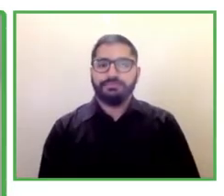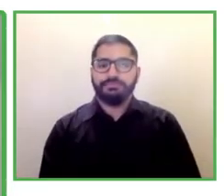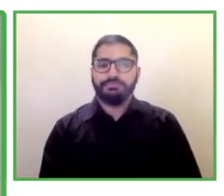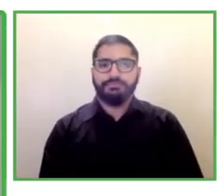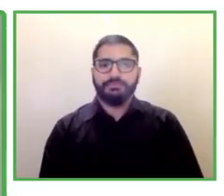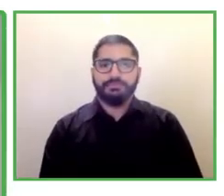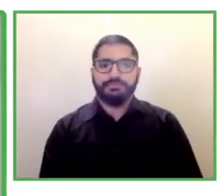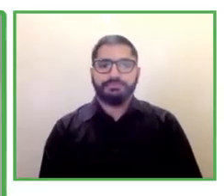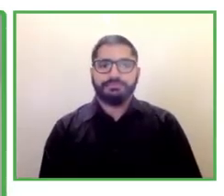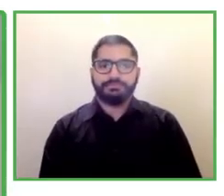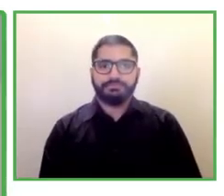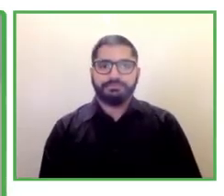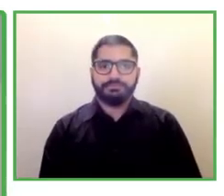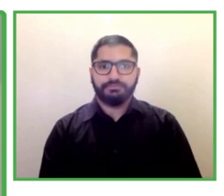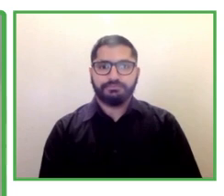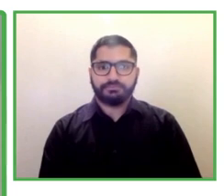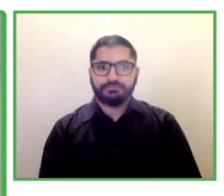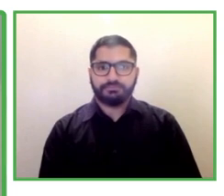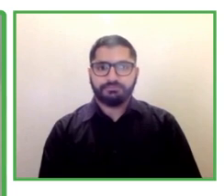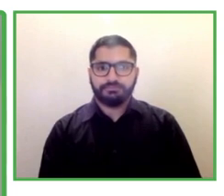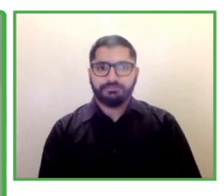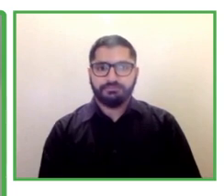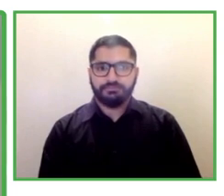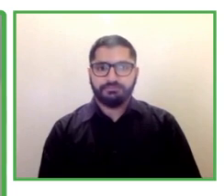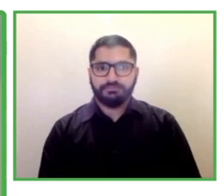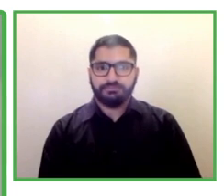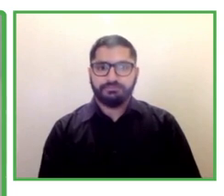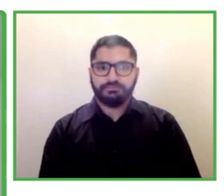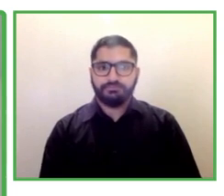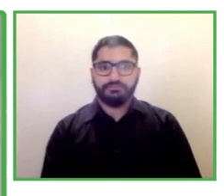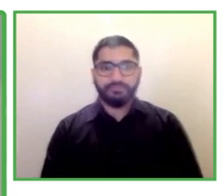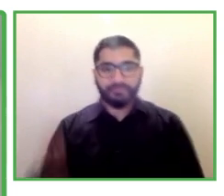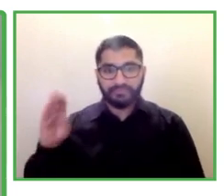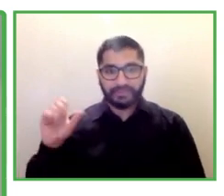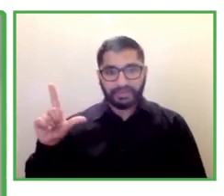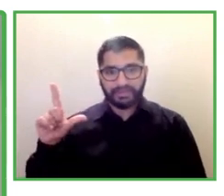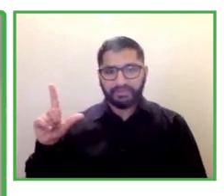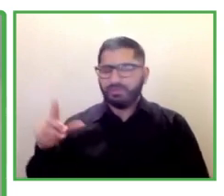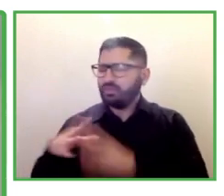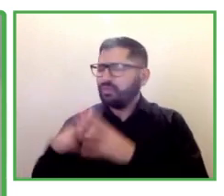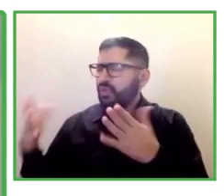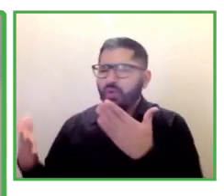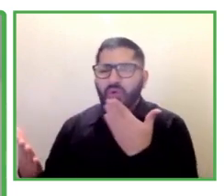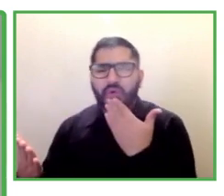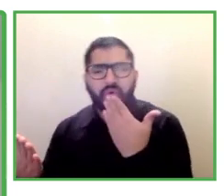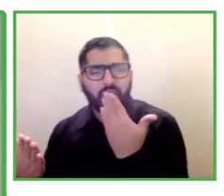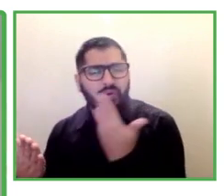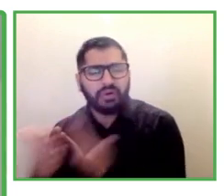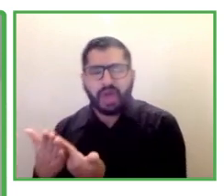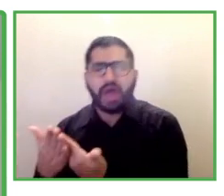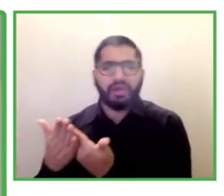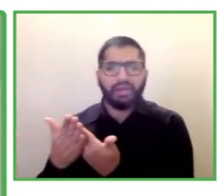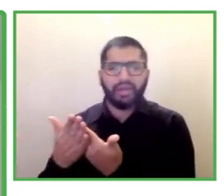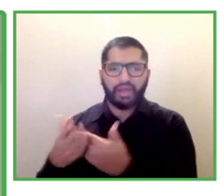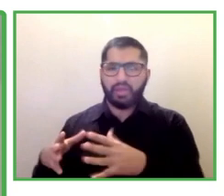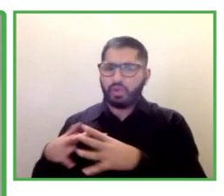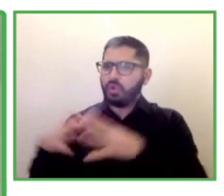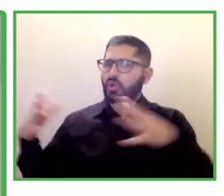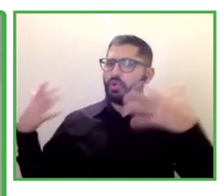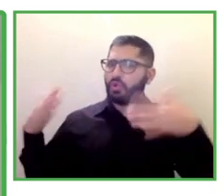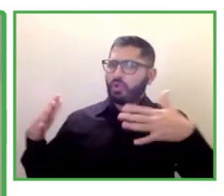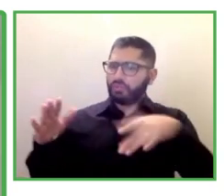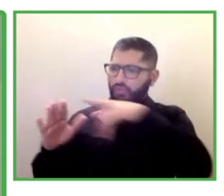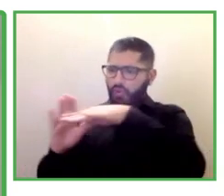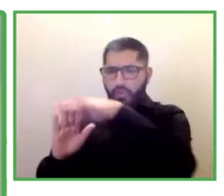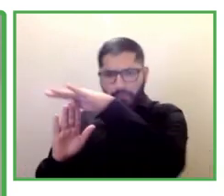isabel thank you very much great program great impact uh and truly something uh worth sharing